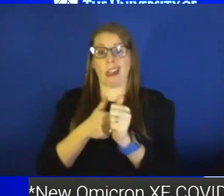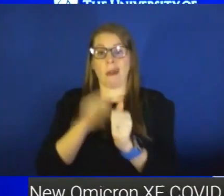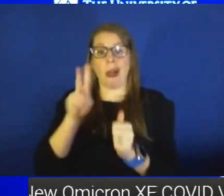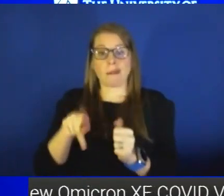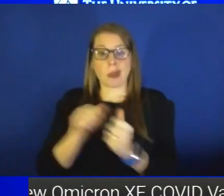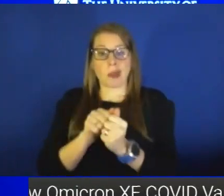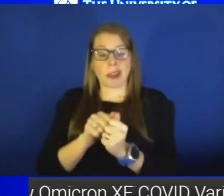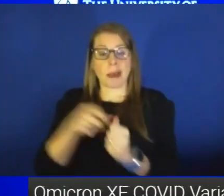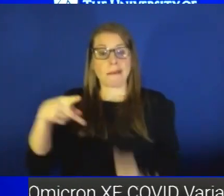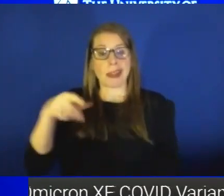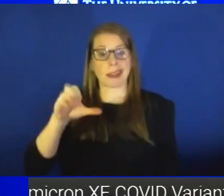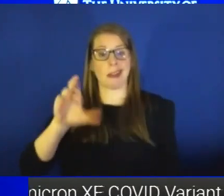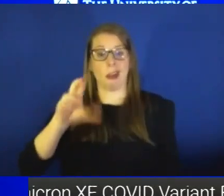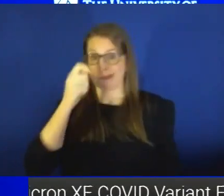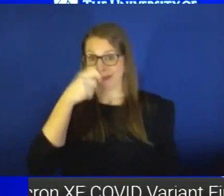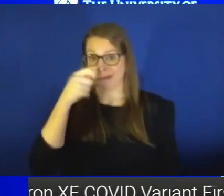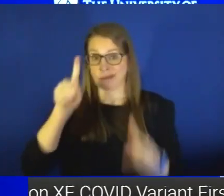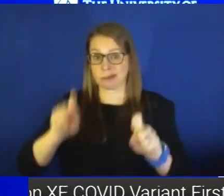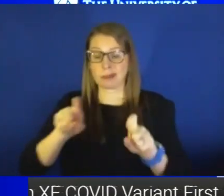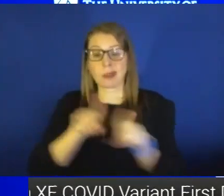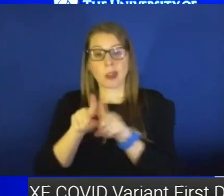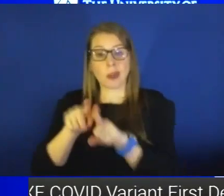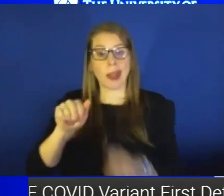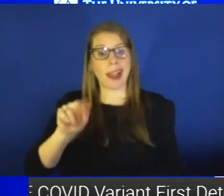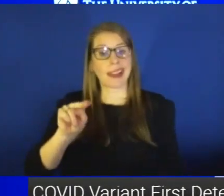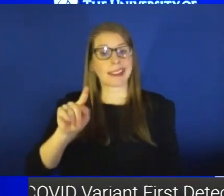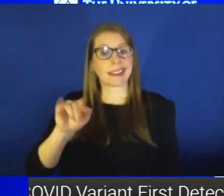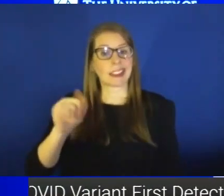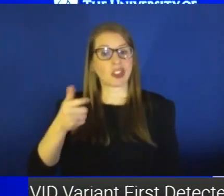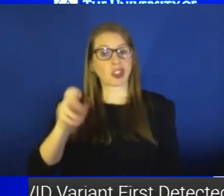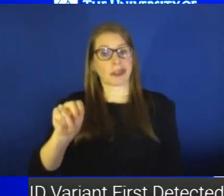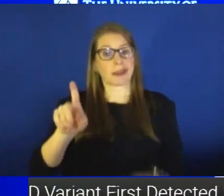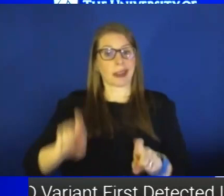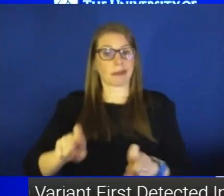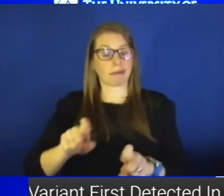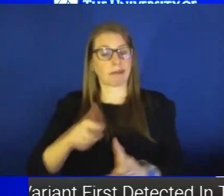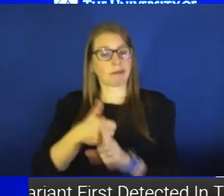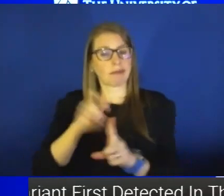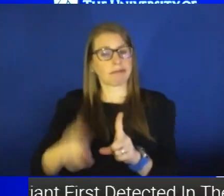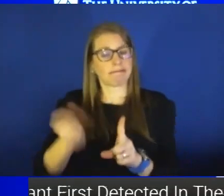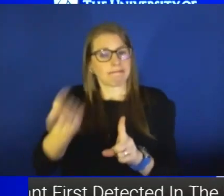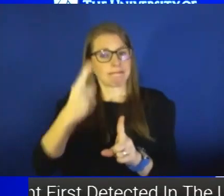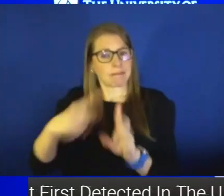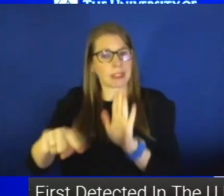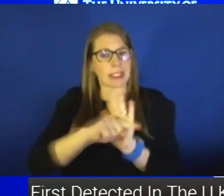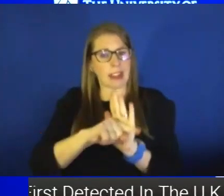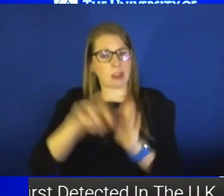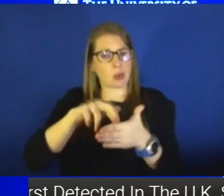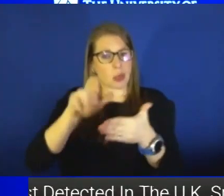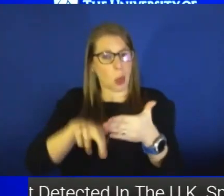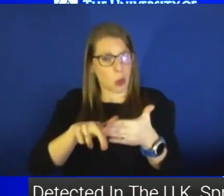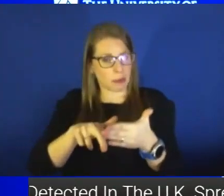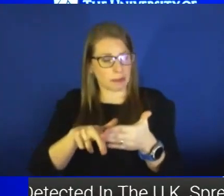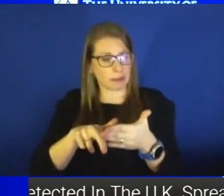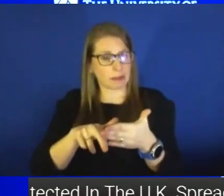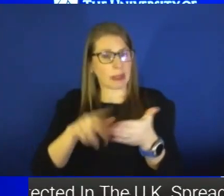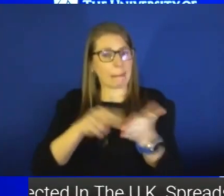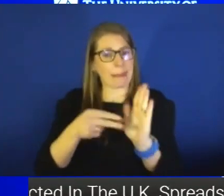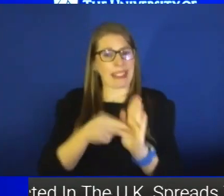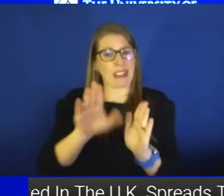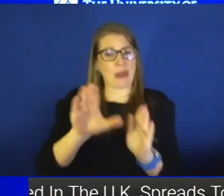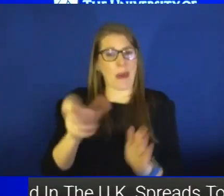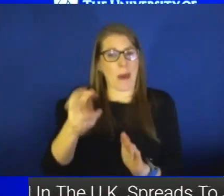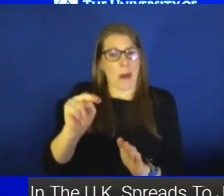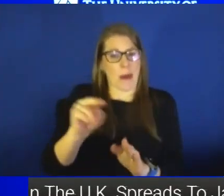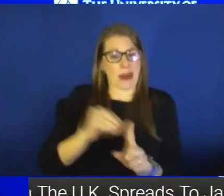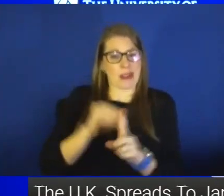But also, just like the antigen test, they say that you need to understand a negative result in the context of your own exposure